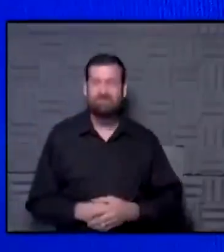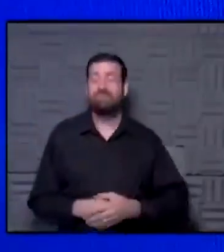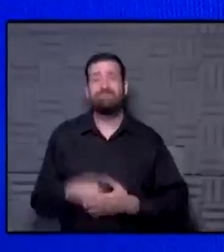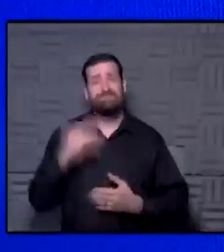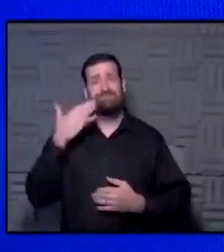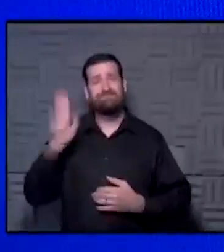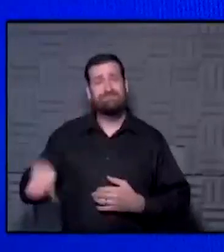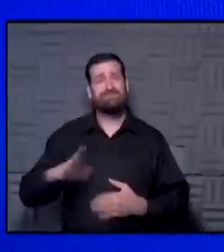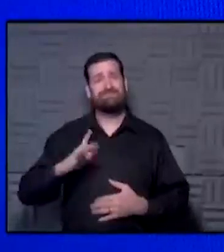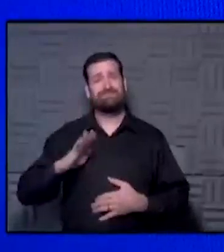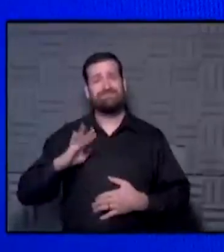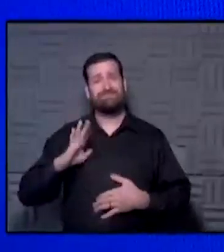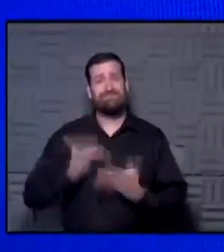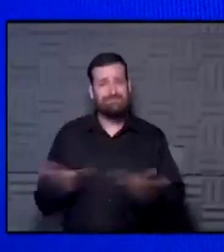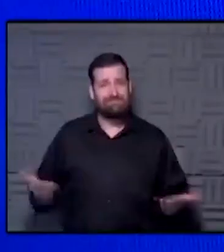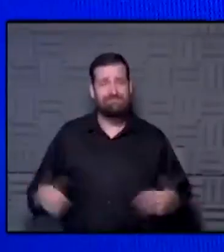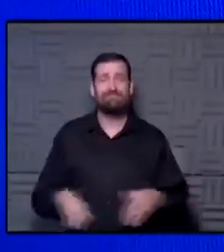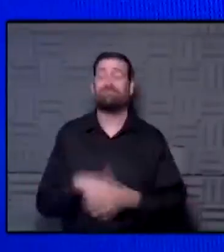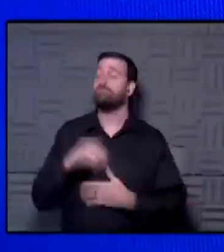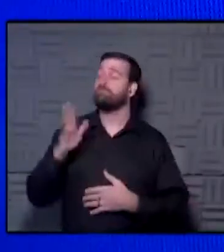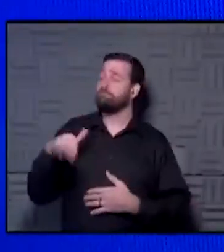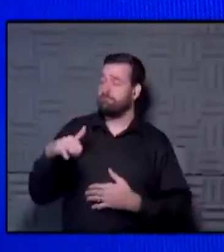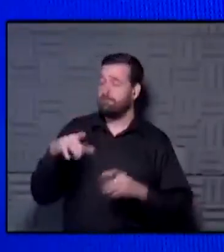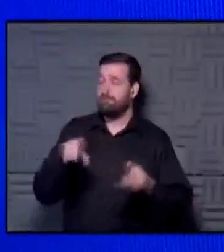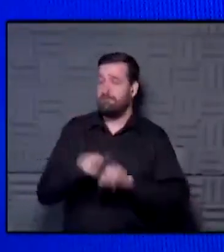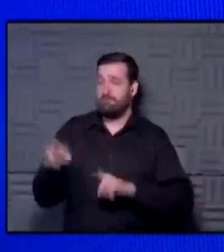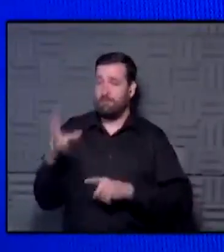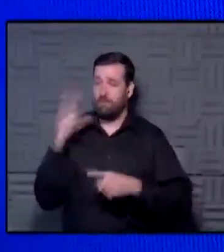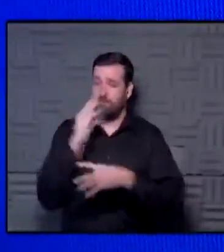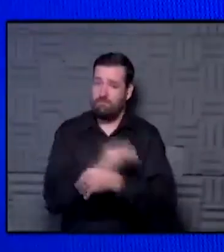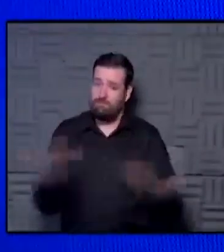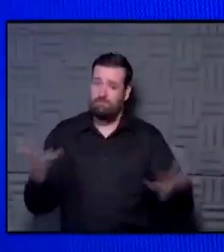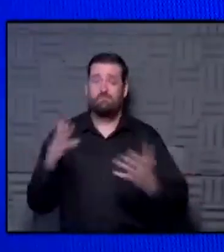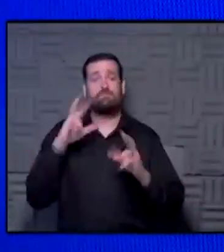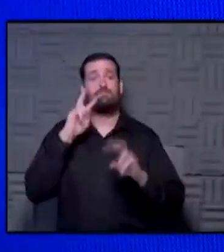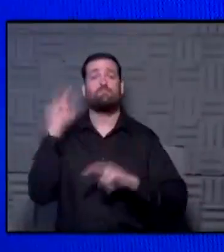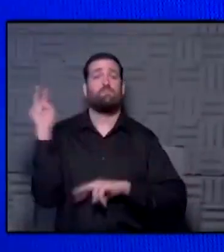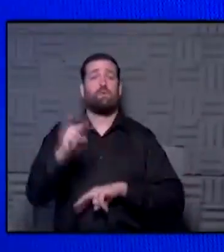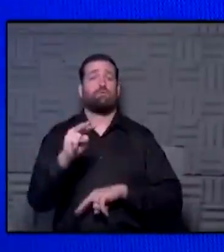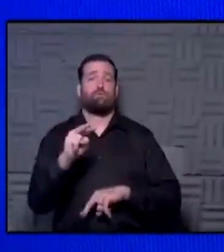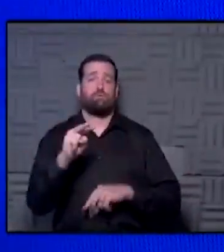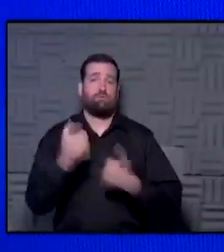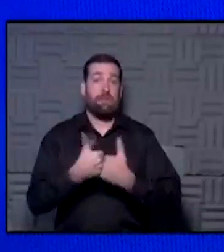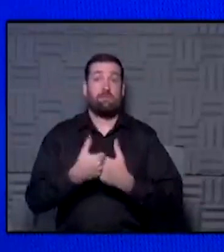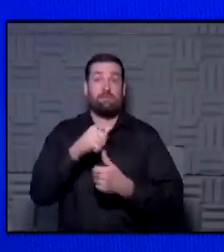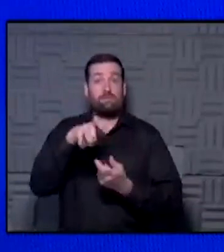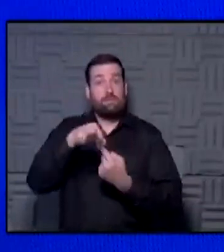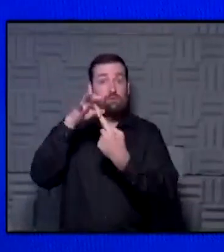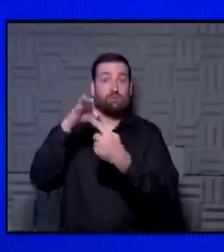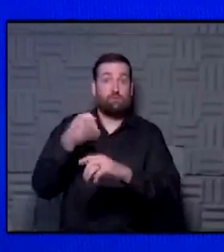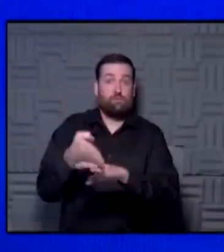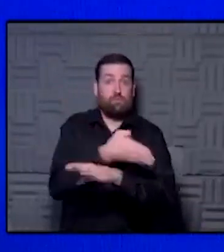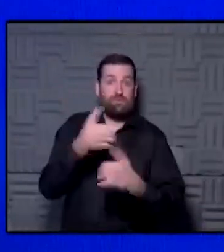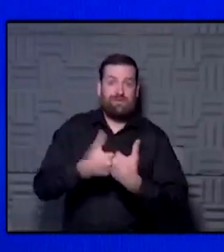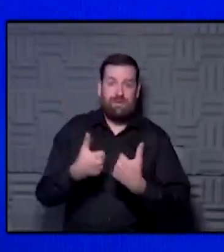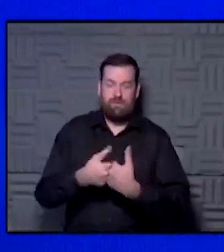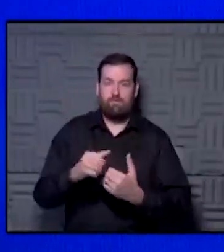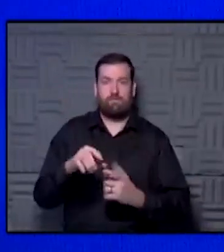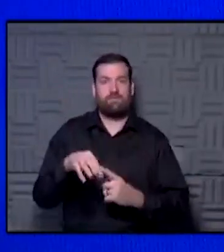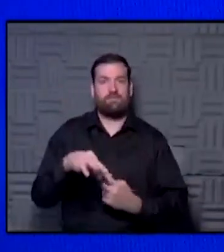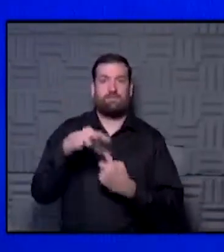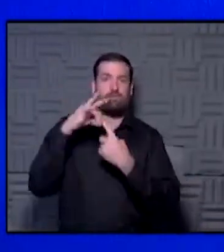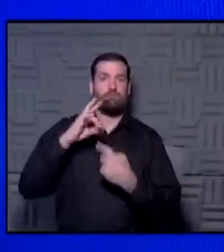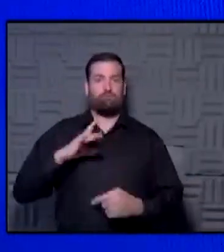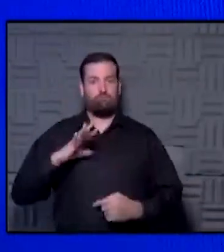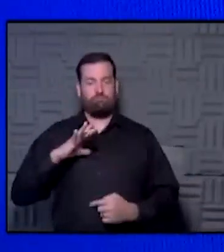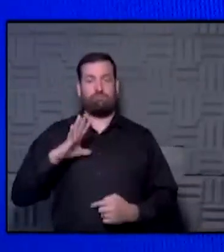know, it's pretty cool stuff out there. Hey, I also want to tell everybody to watch the game tonight, especially the pregame tonight, for a really special video spotlight